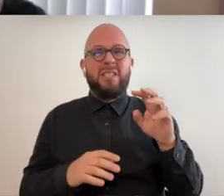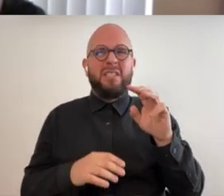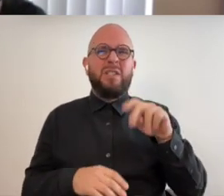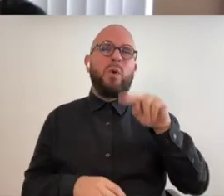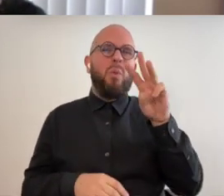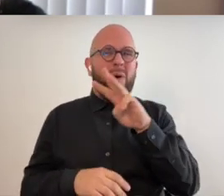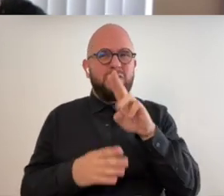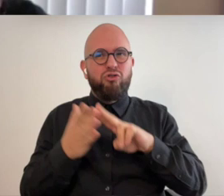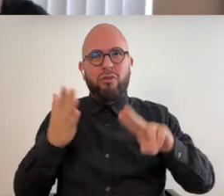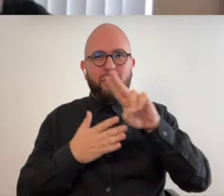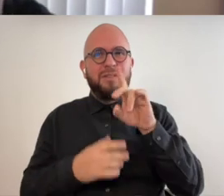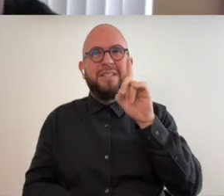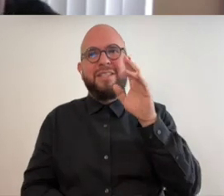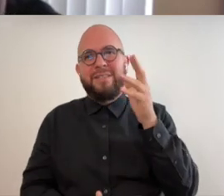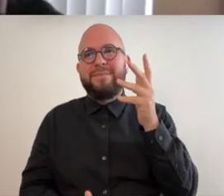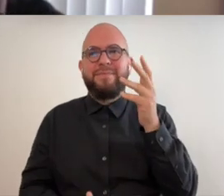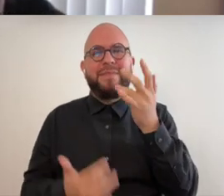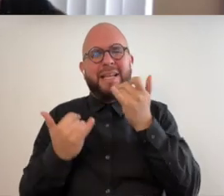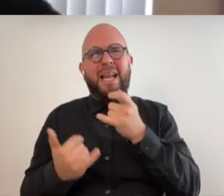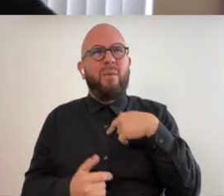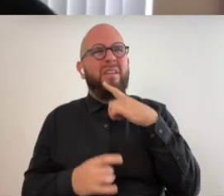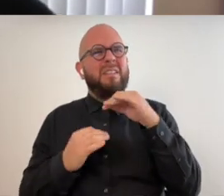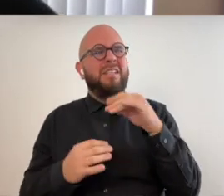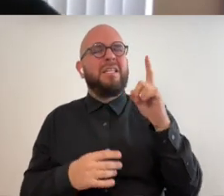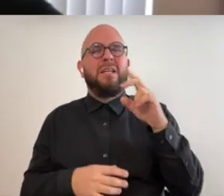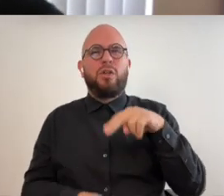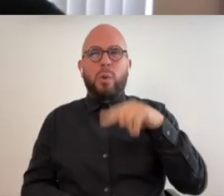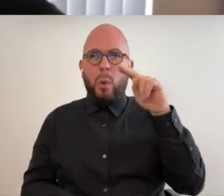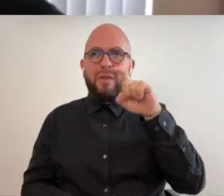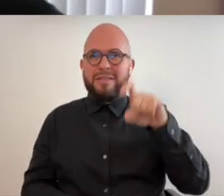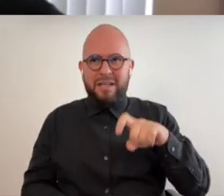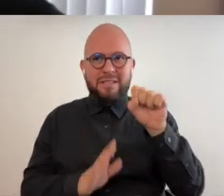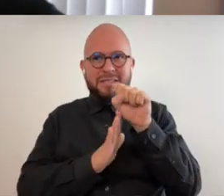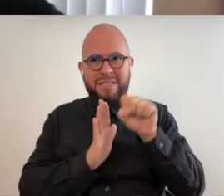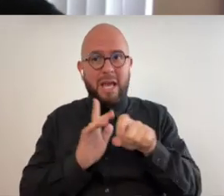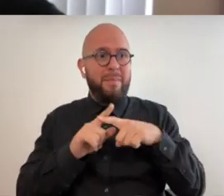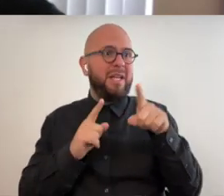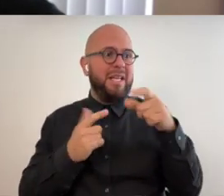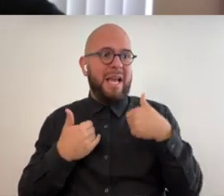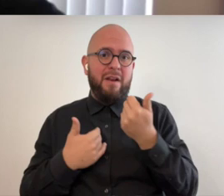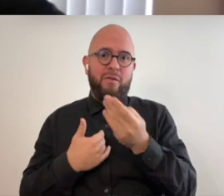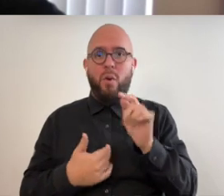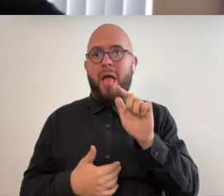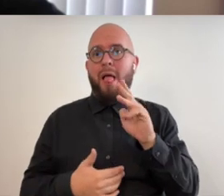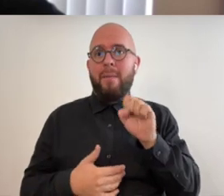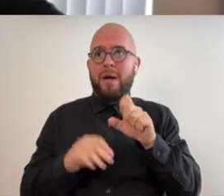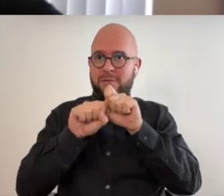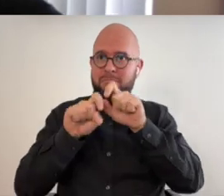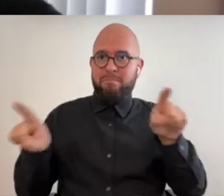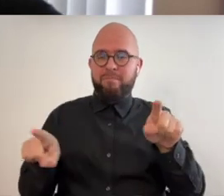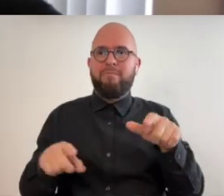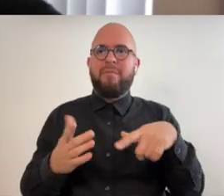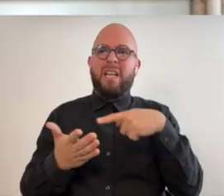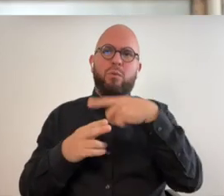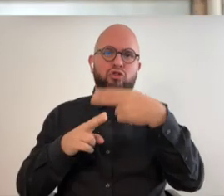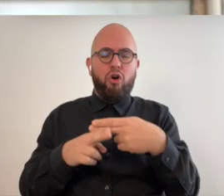i guess he's teaching in north texas state but um he had released a series of albums on a label he created called music for all to